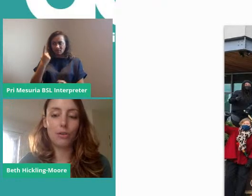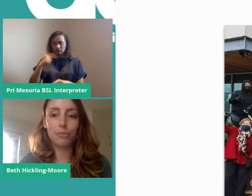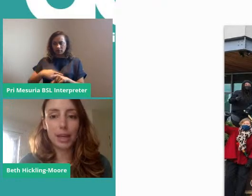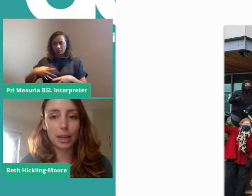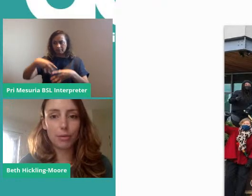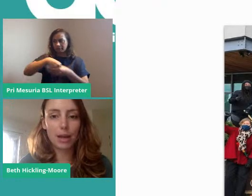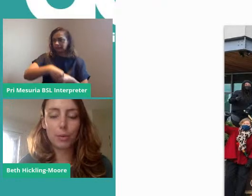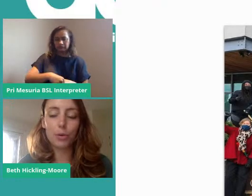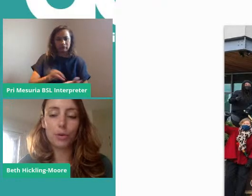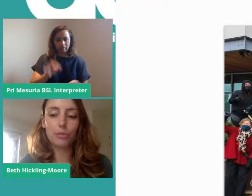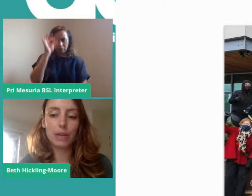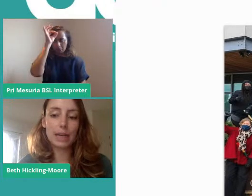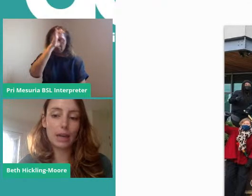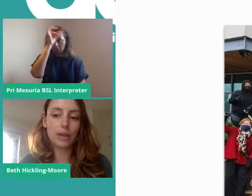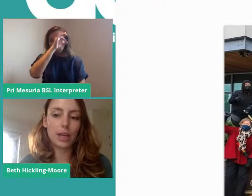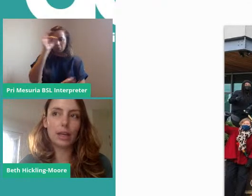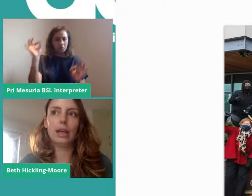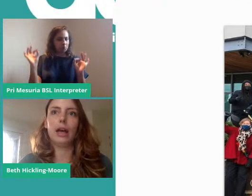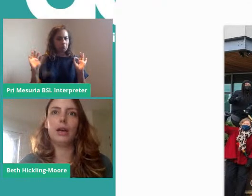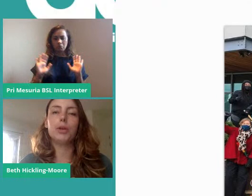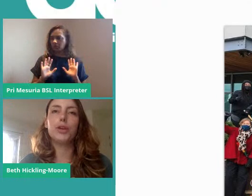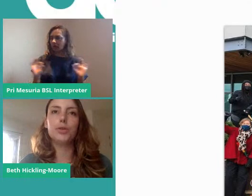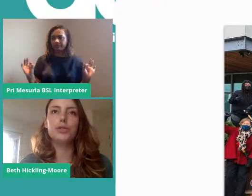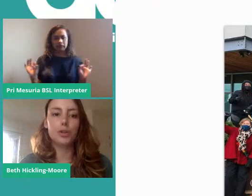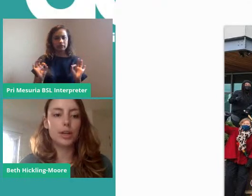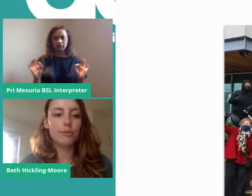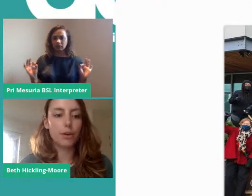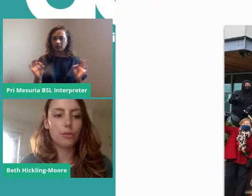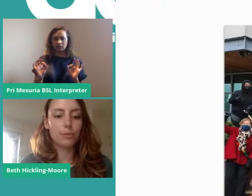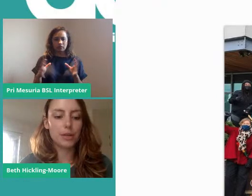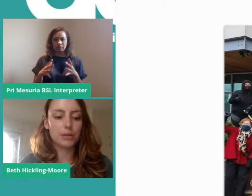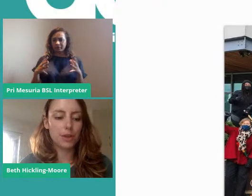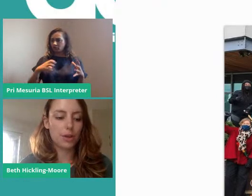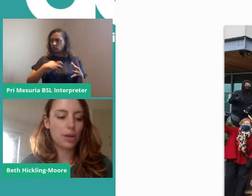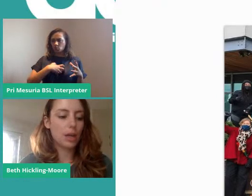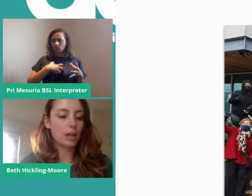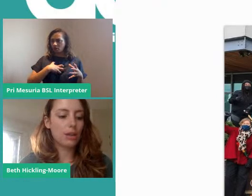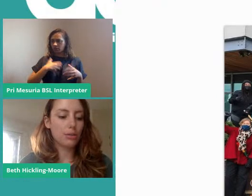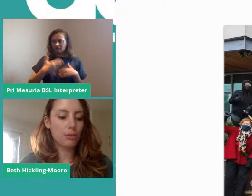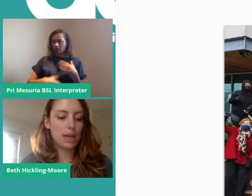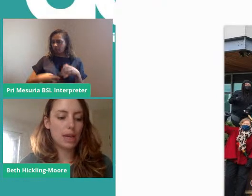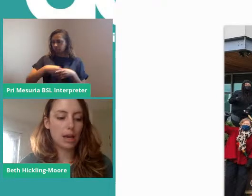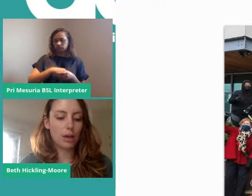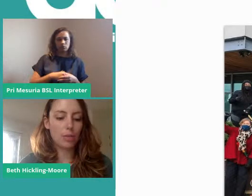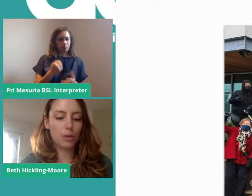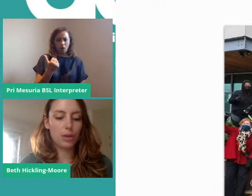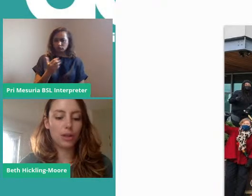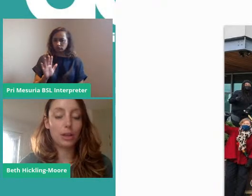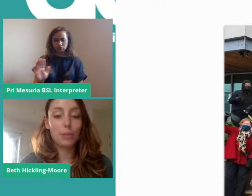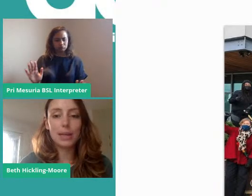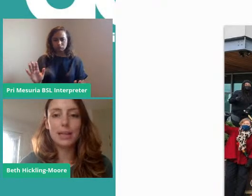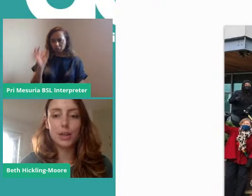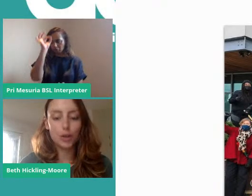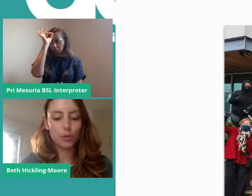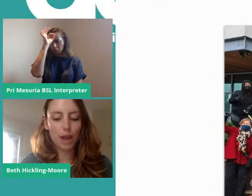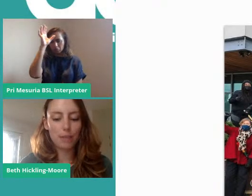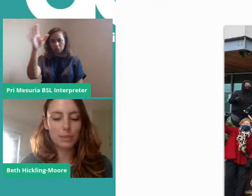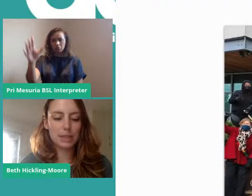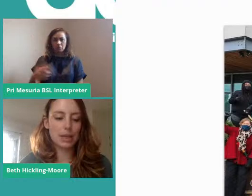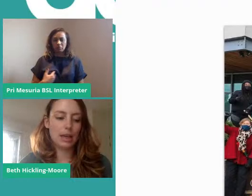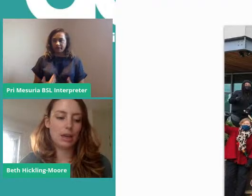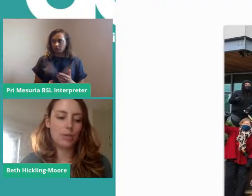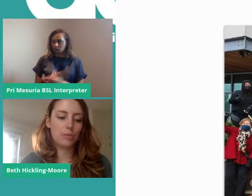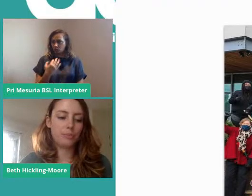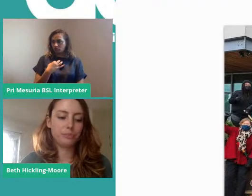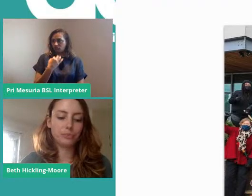of being a rep or really having huge union involvement. So three completely new